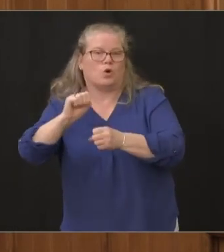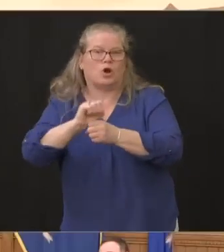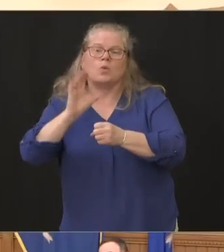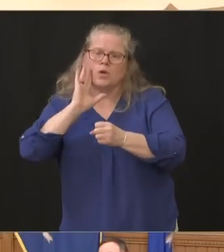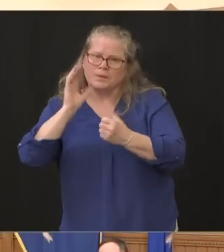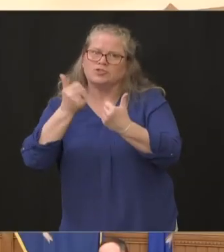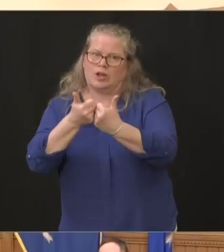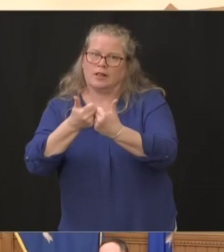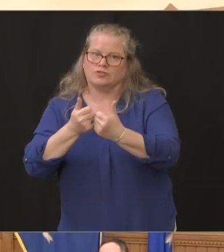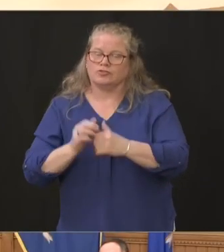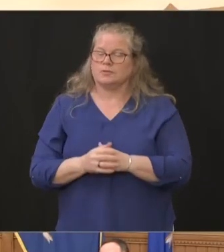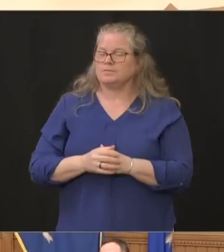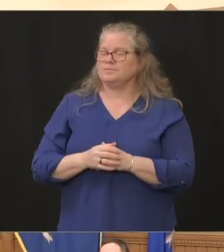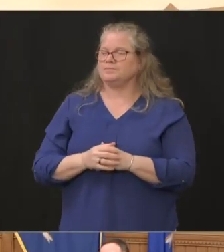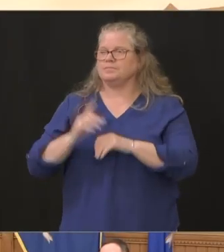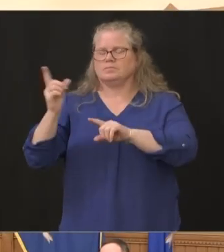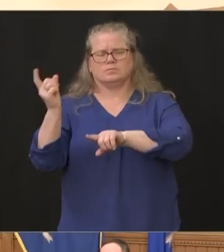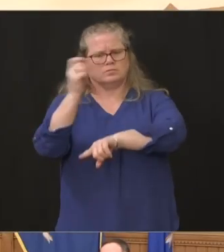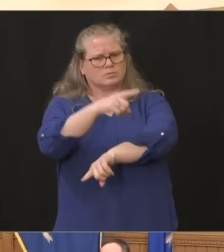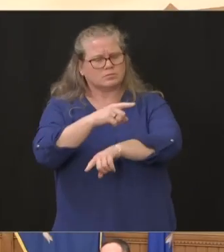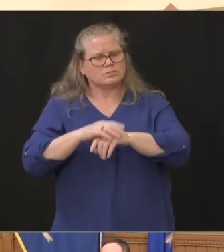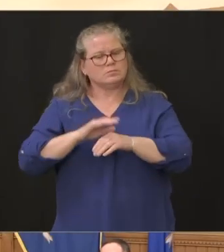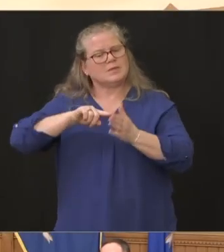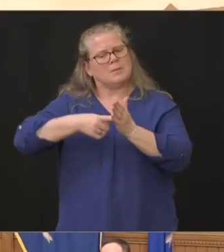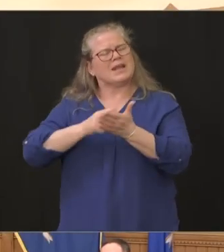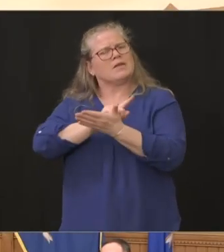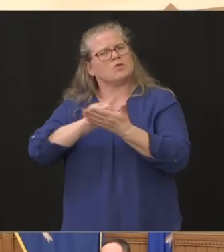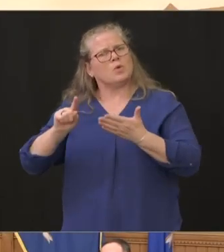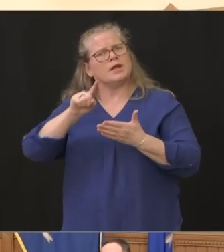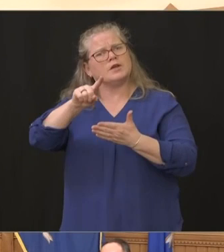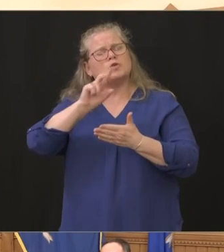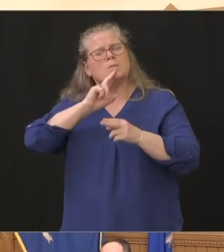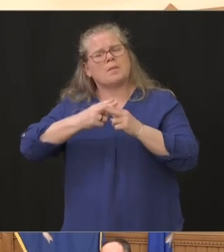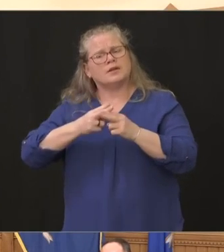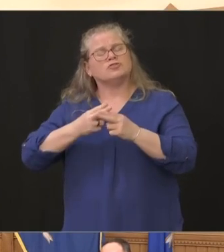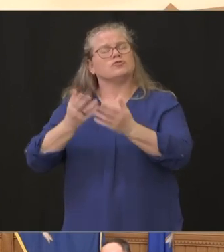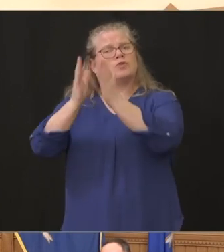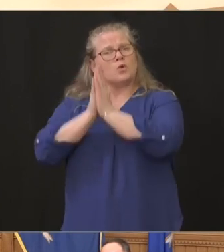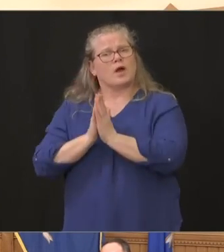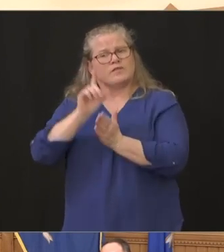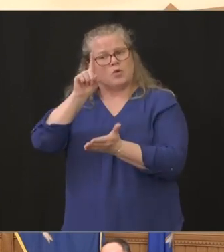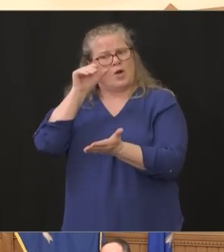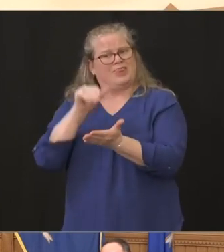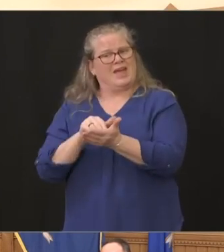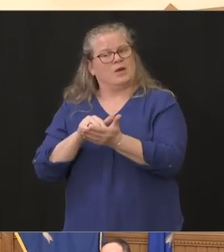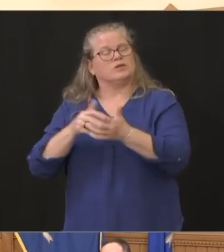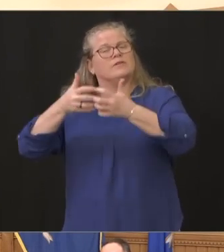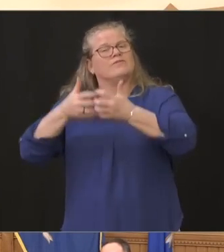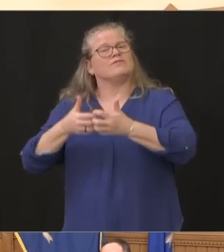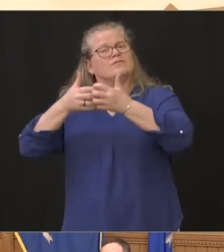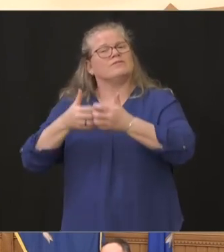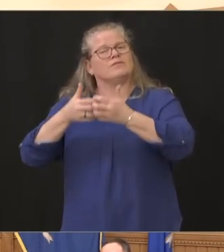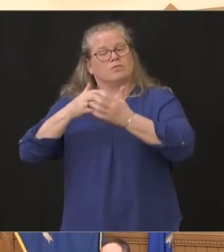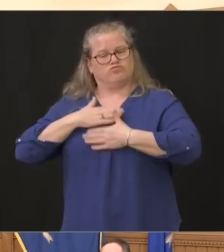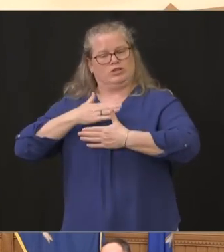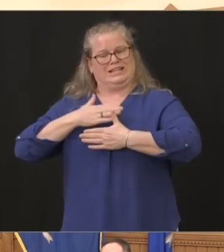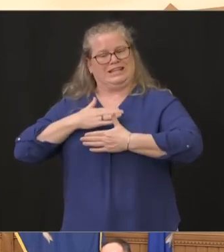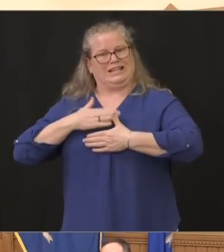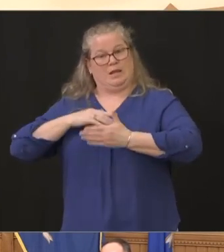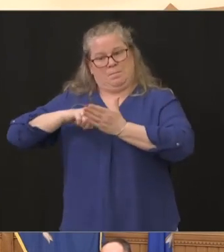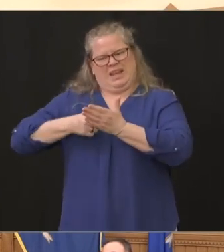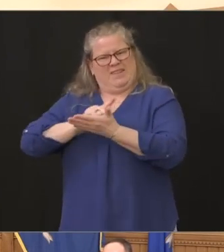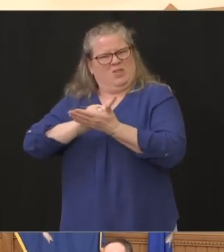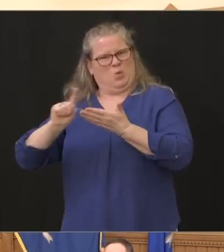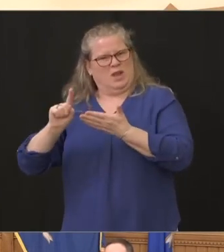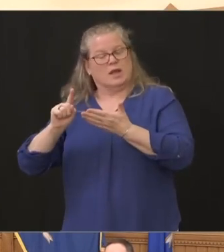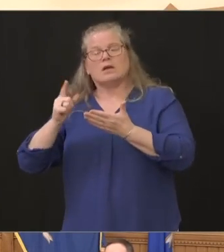request for a thousand ventilators at the beginning of the week what's the status on that order and do we have a running tally of how many ventilators we have